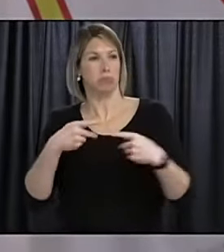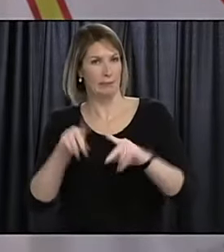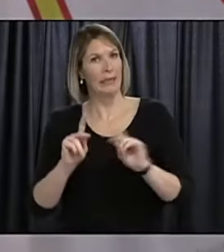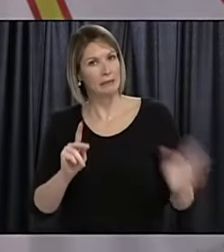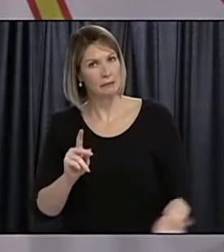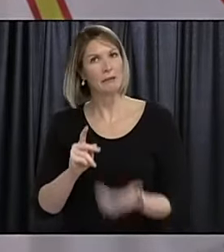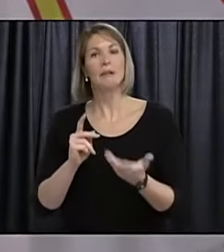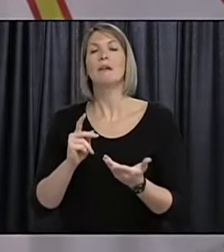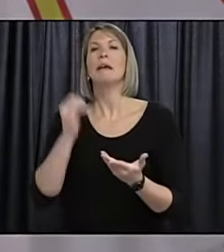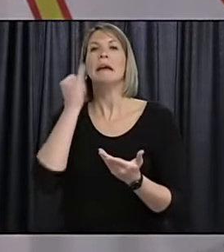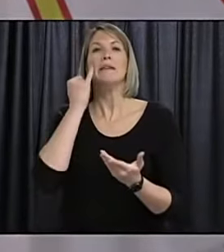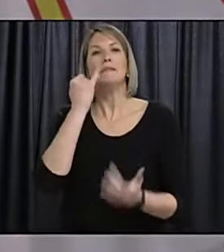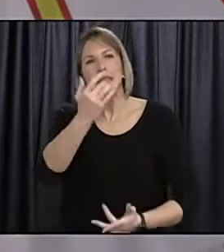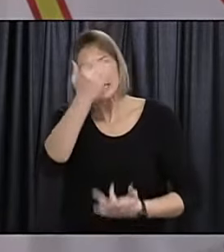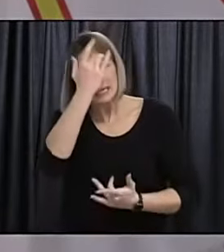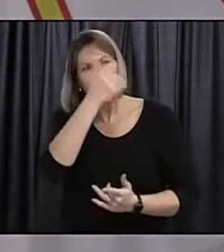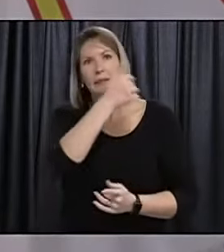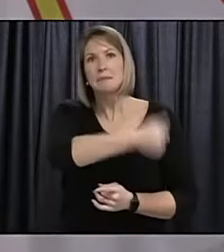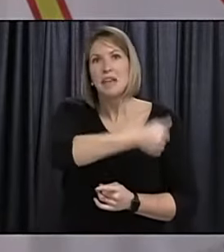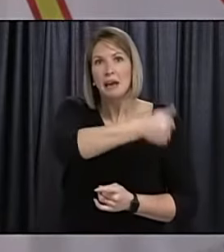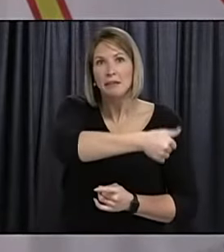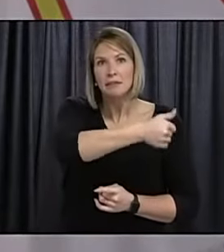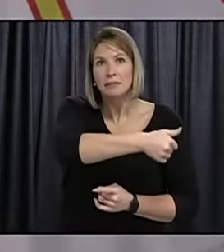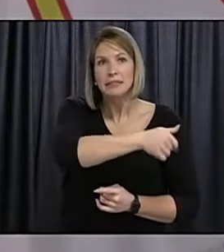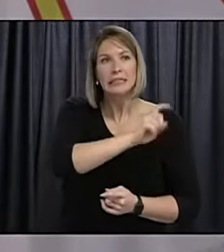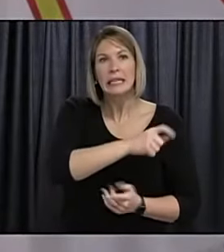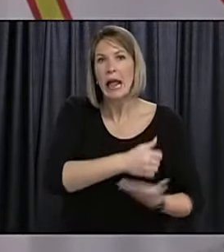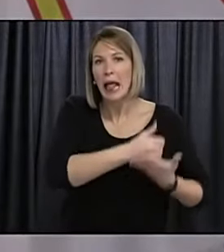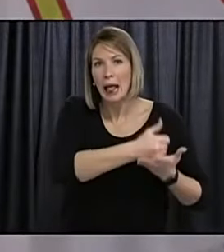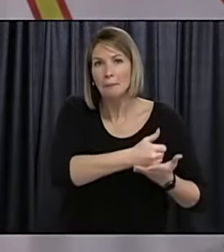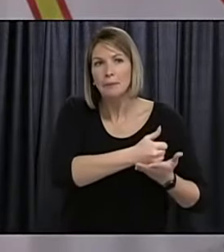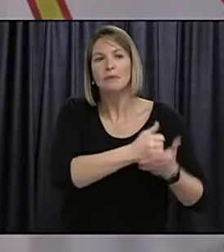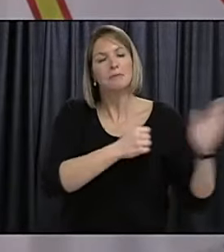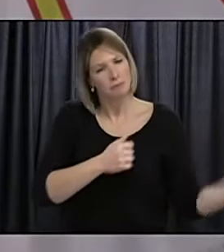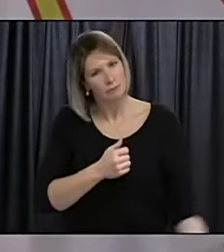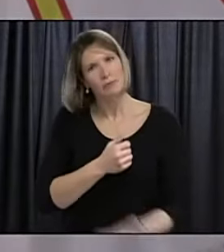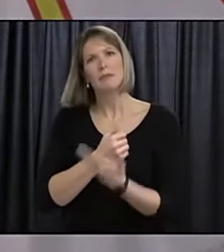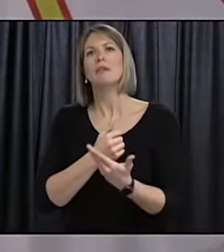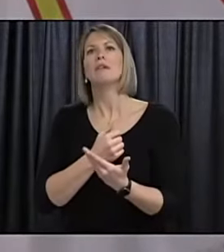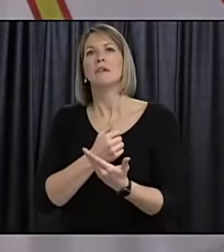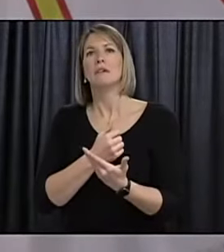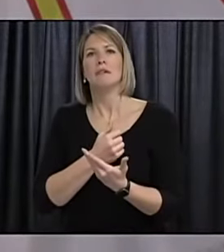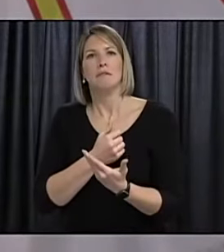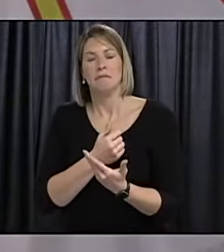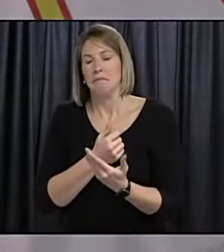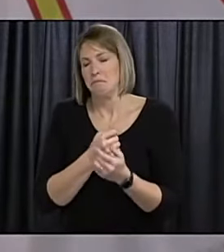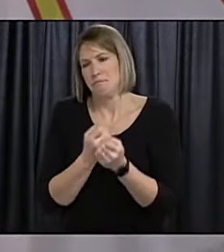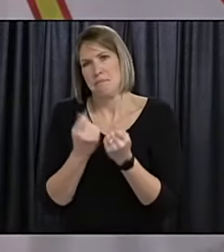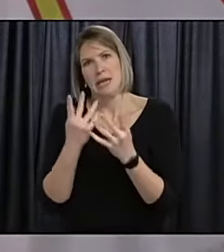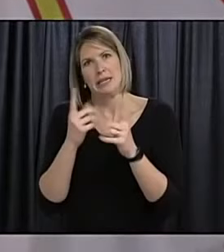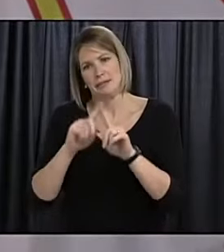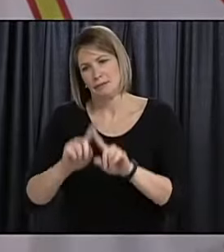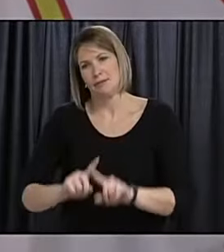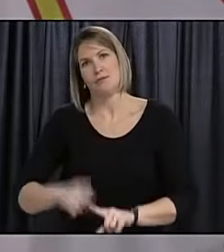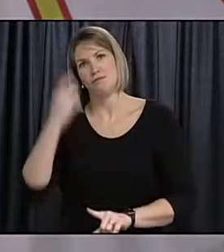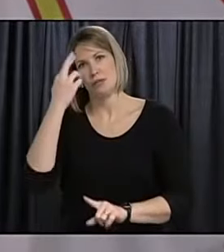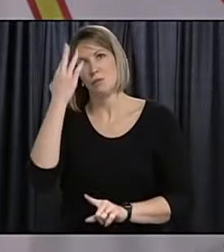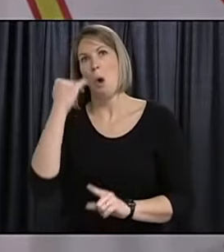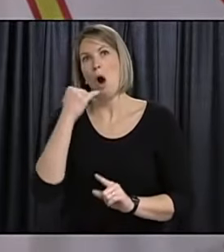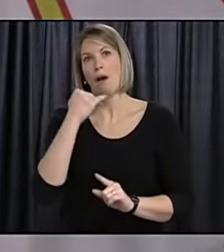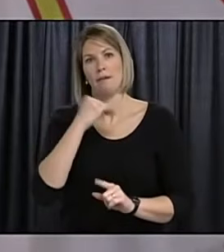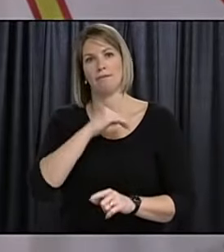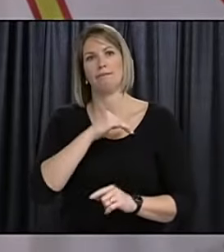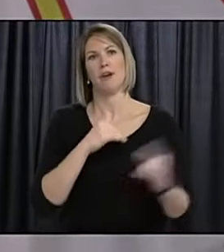in if they have significant illness and need to have care themselves and we've allowed people to come in if they are